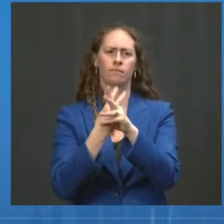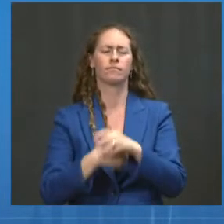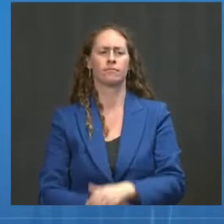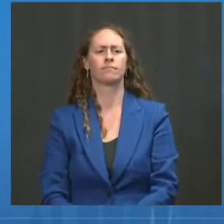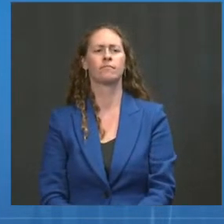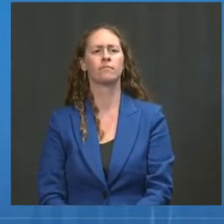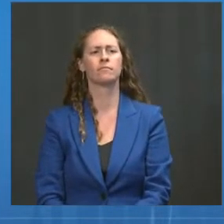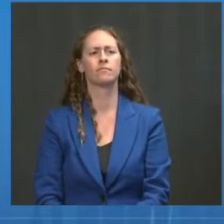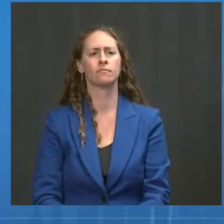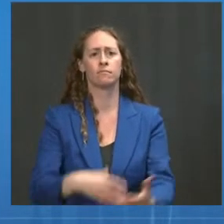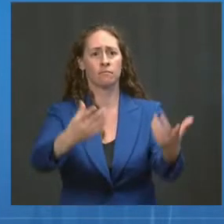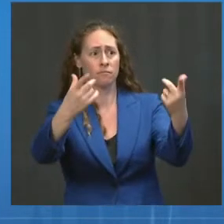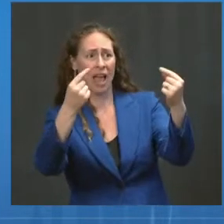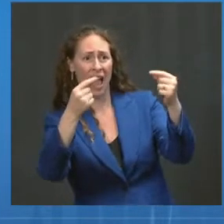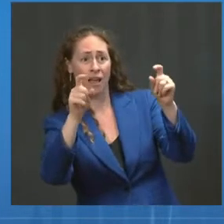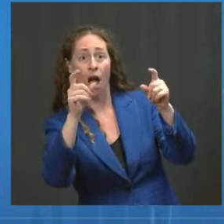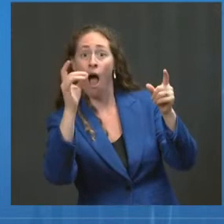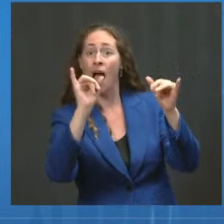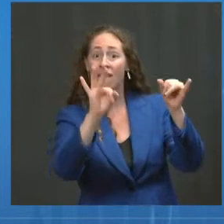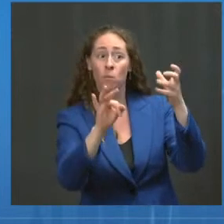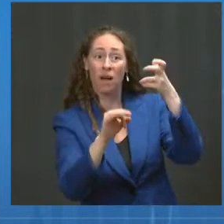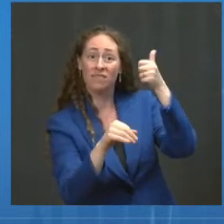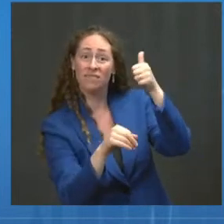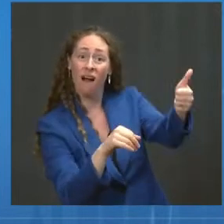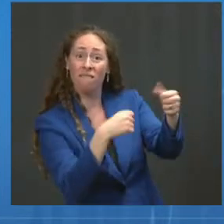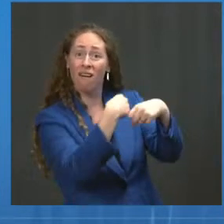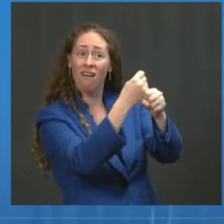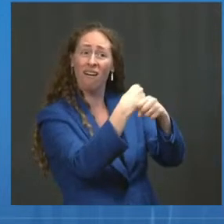both here in the U.S. and in other countries.